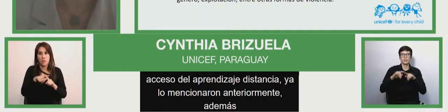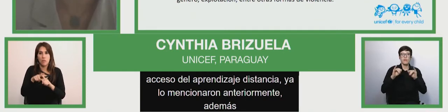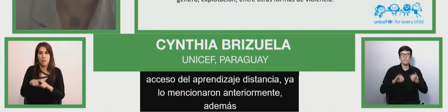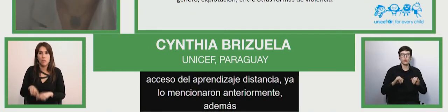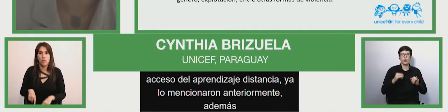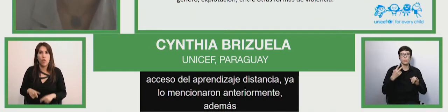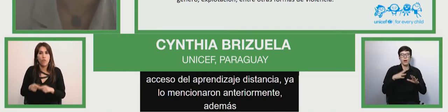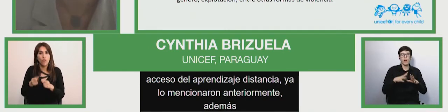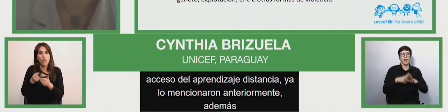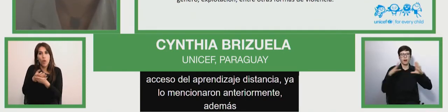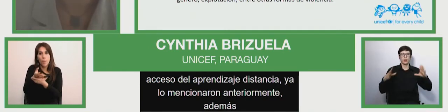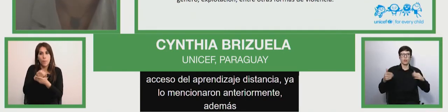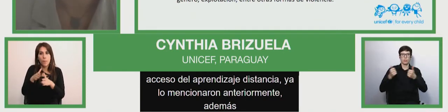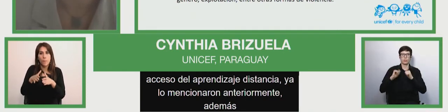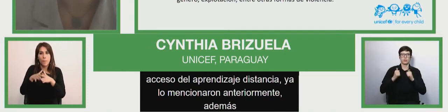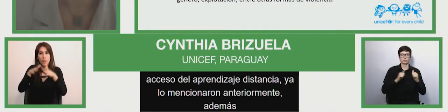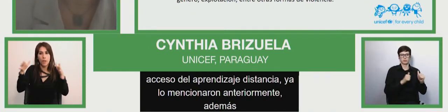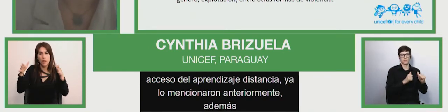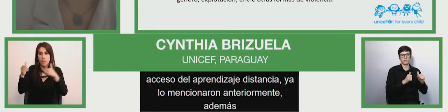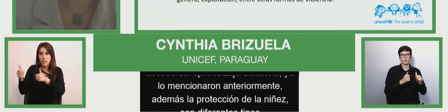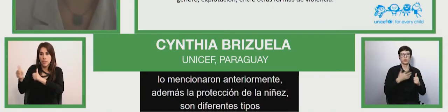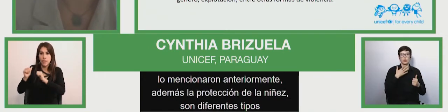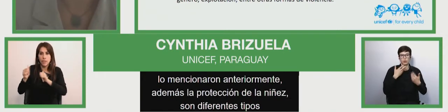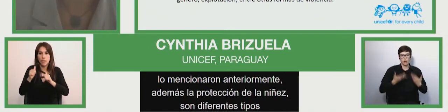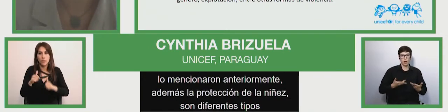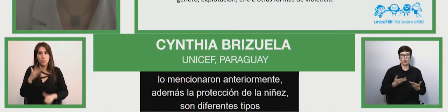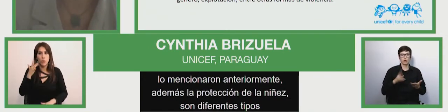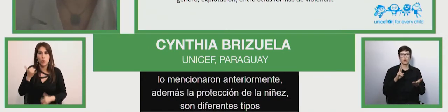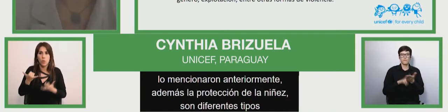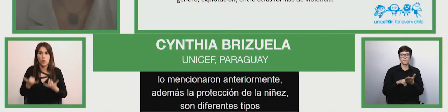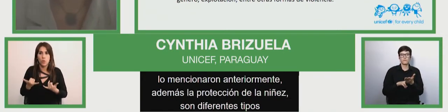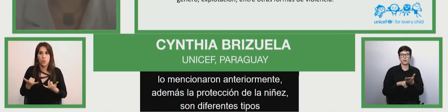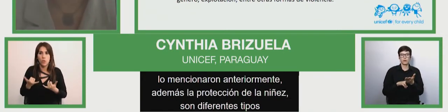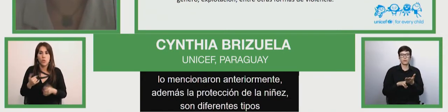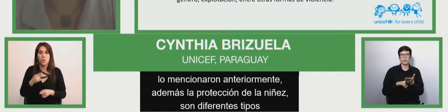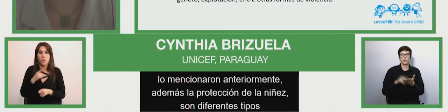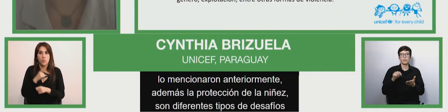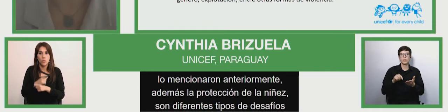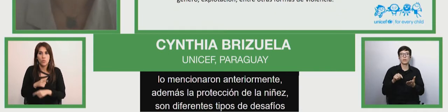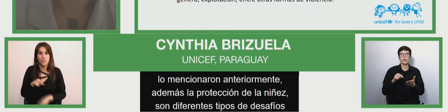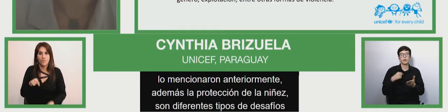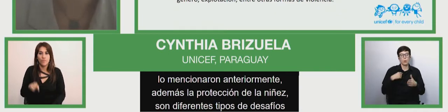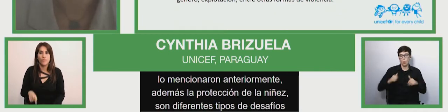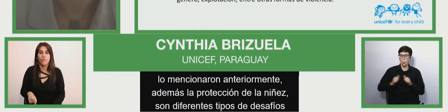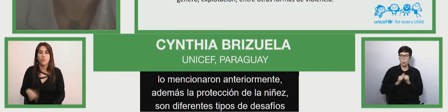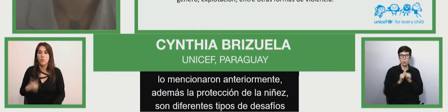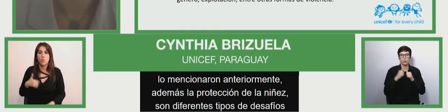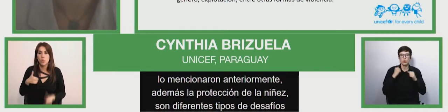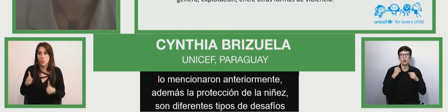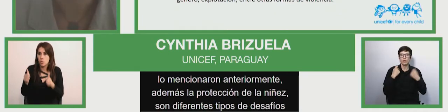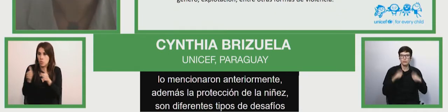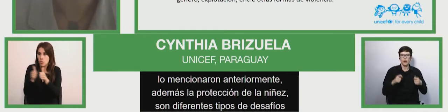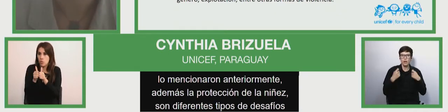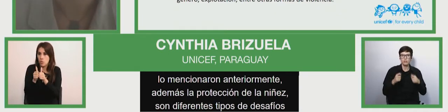that today we are jointly trying to resolve